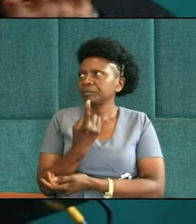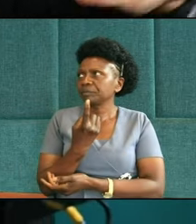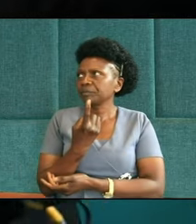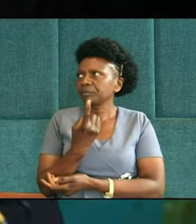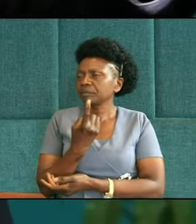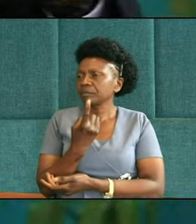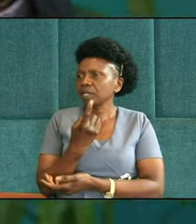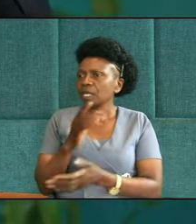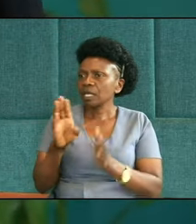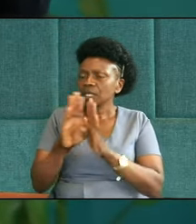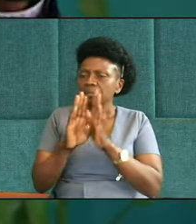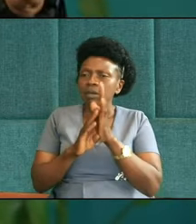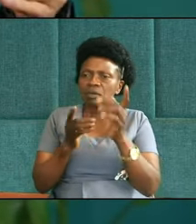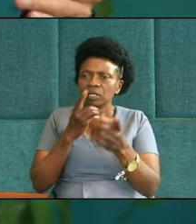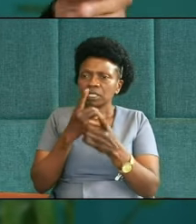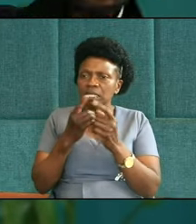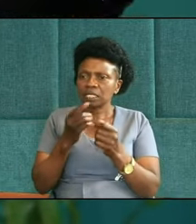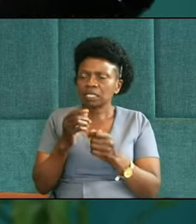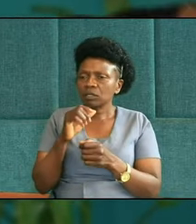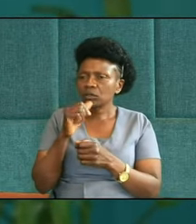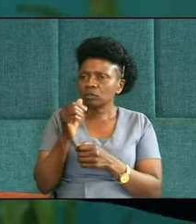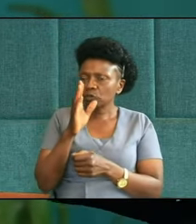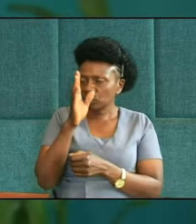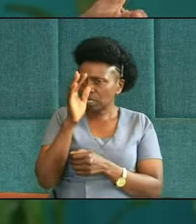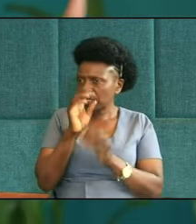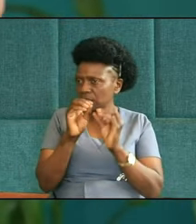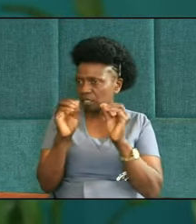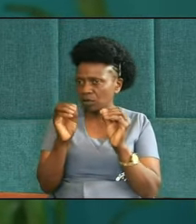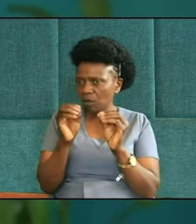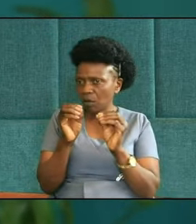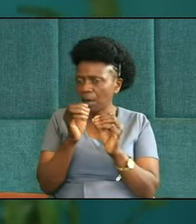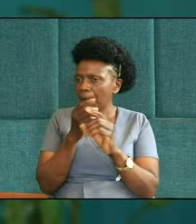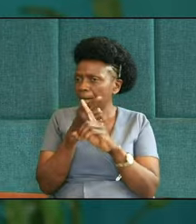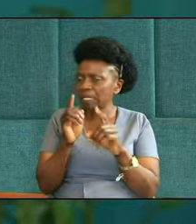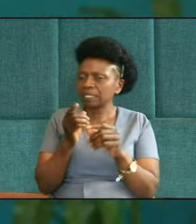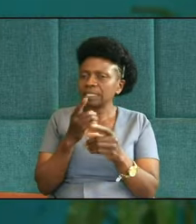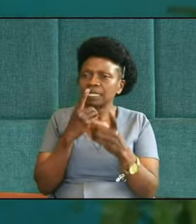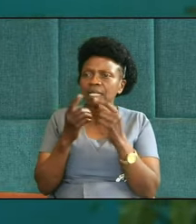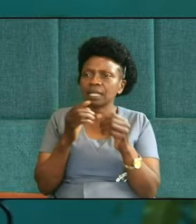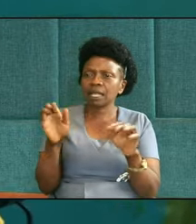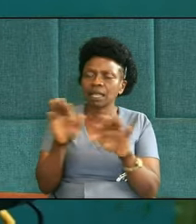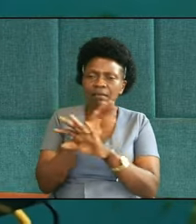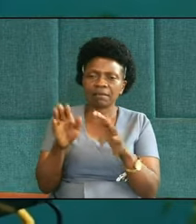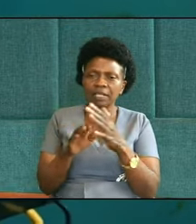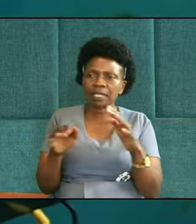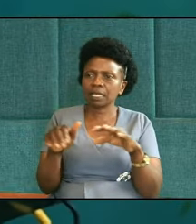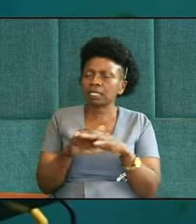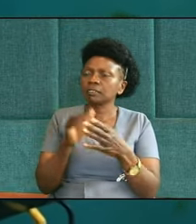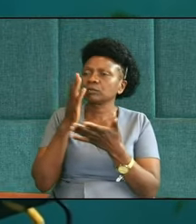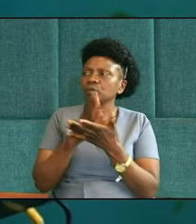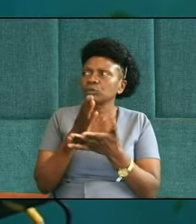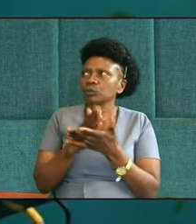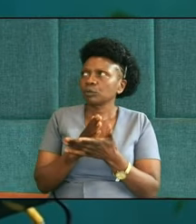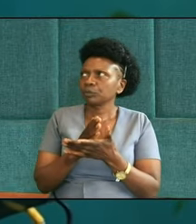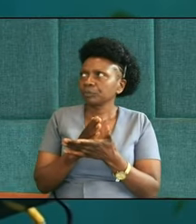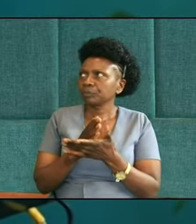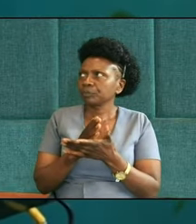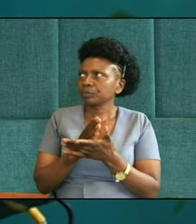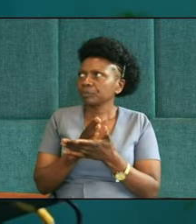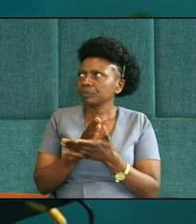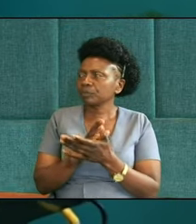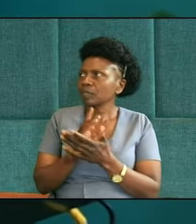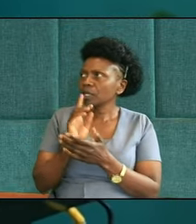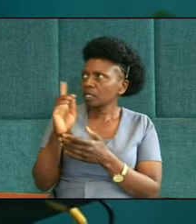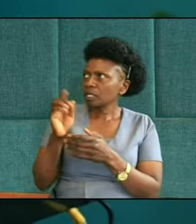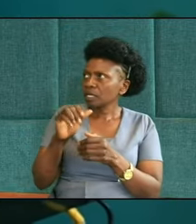us not to excuse it, but it highlights the fact that Judah was raised in what we call a dysfunctional family. Don't